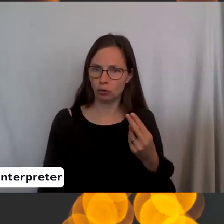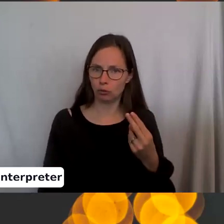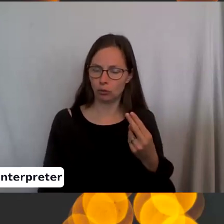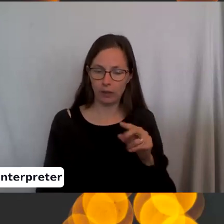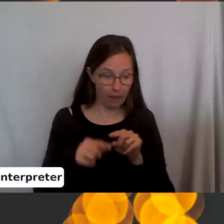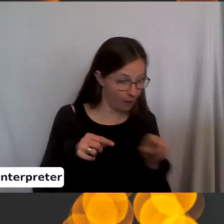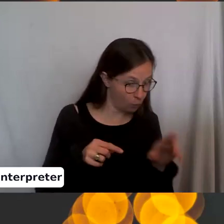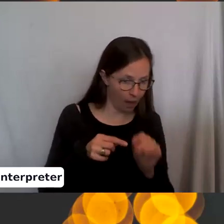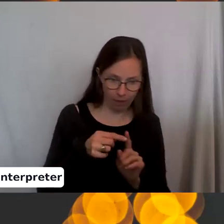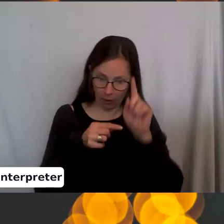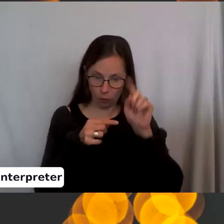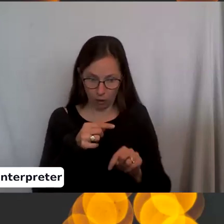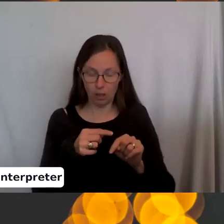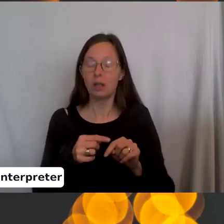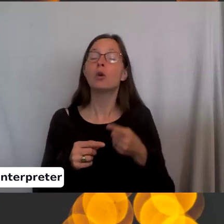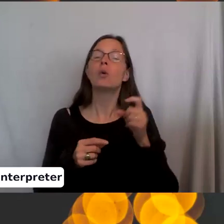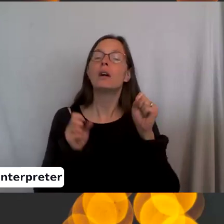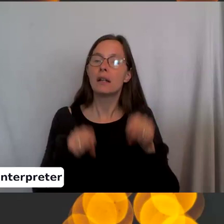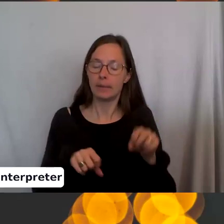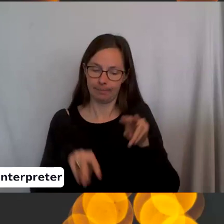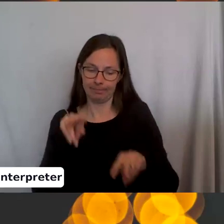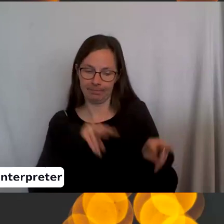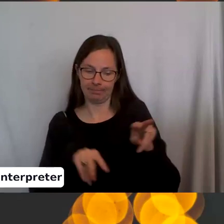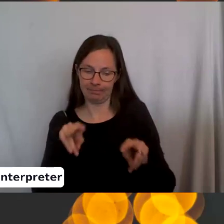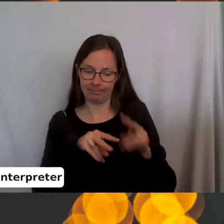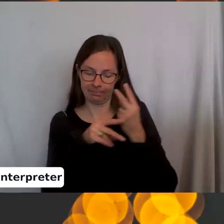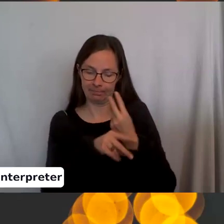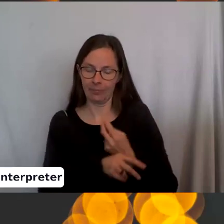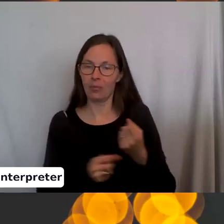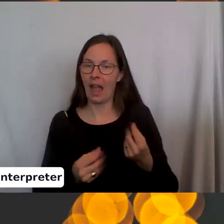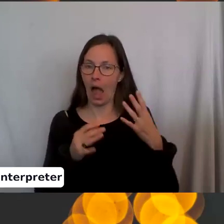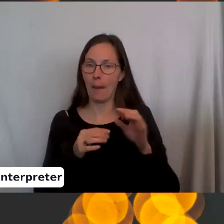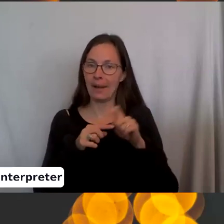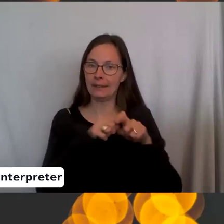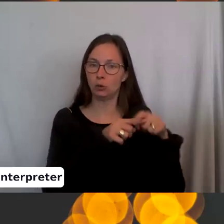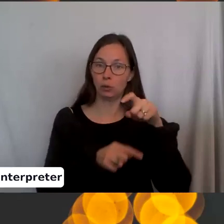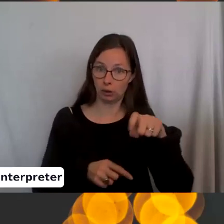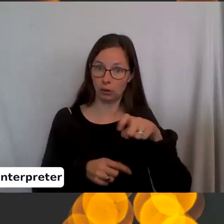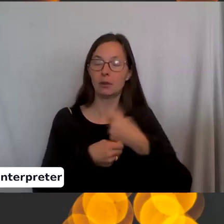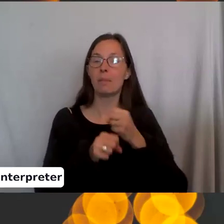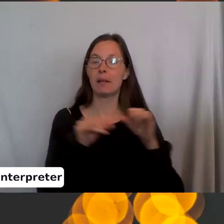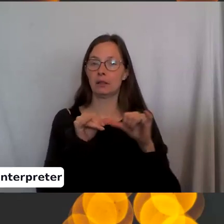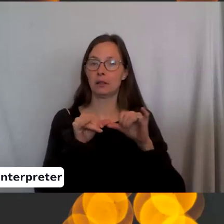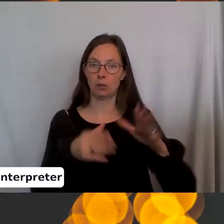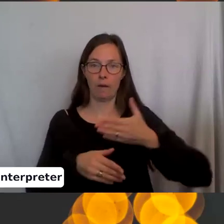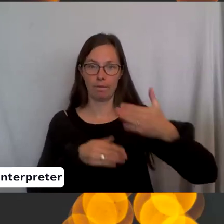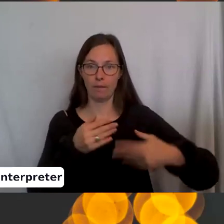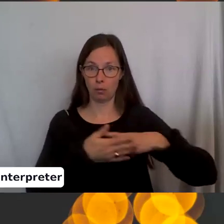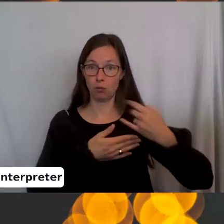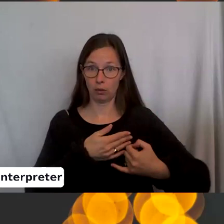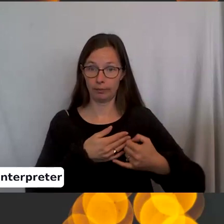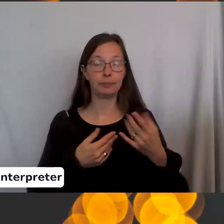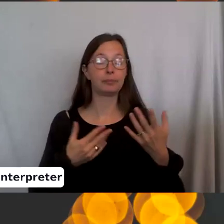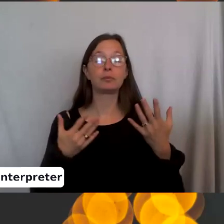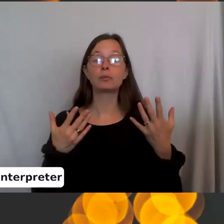And that way you can gauge how many stitches you need to make the size of your finished project. So if you